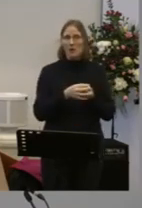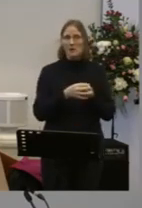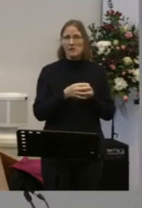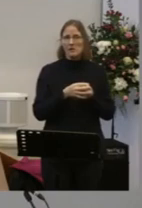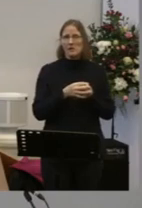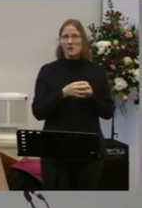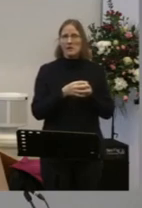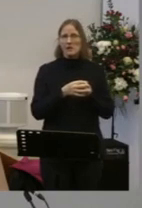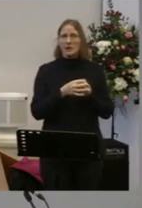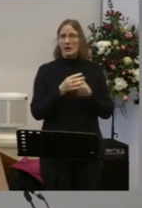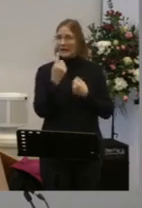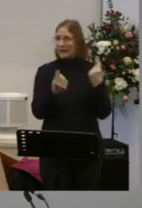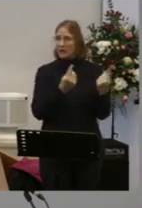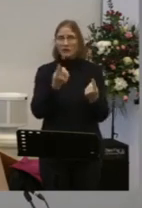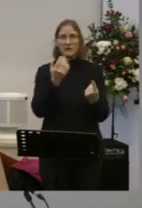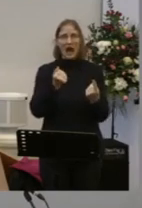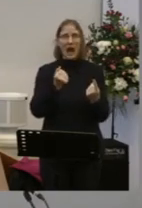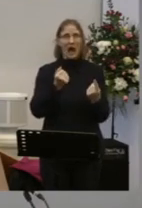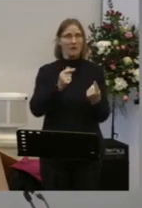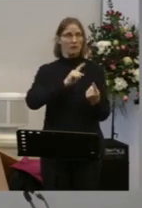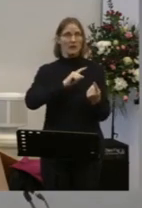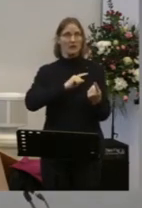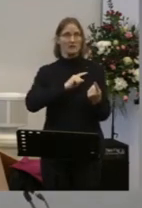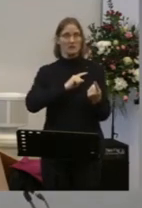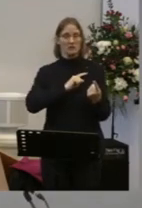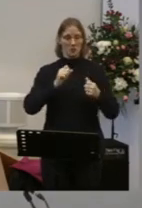Something, there is a reason why you put one foot in front of the other everyday